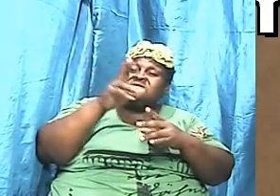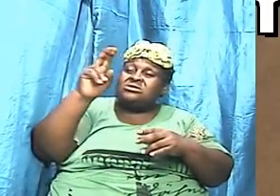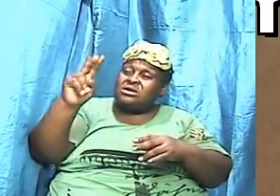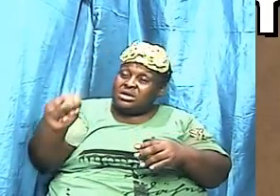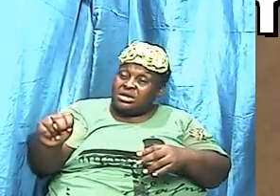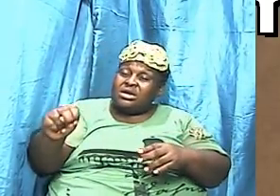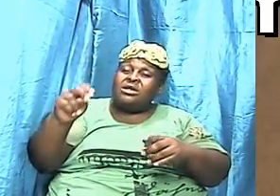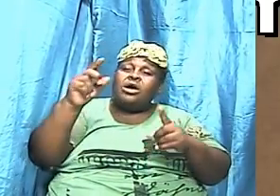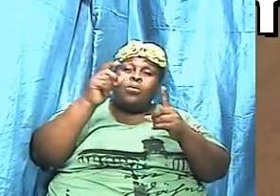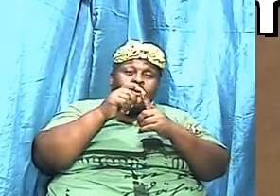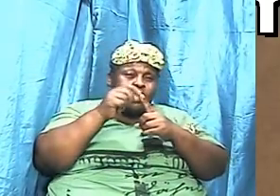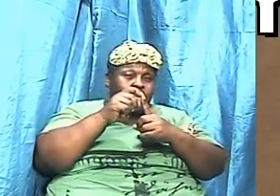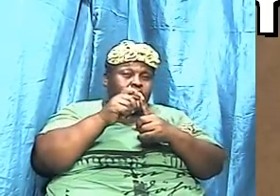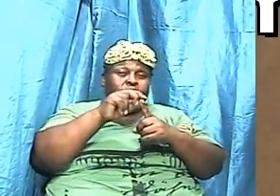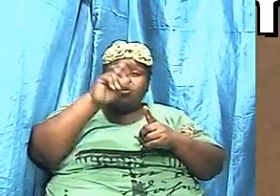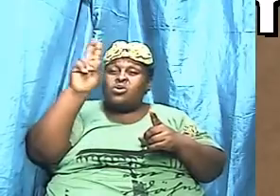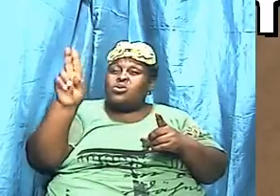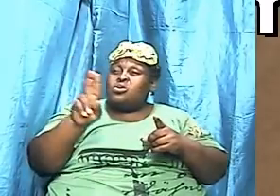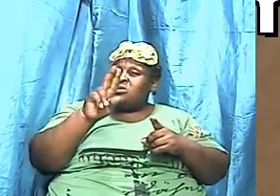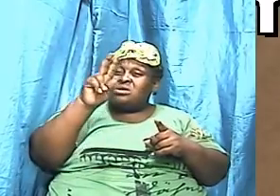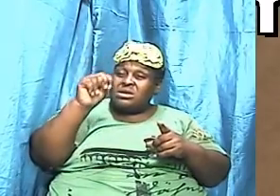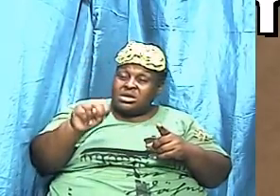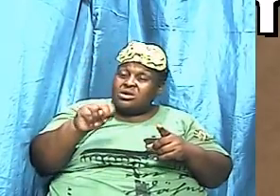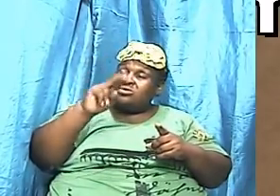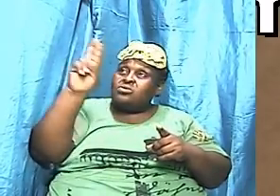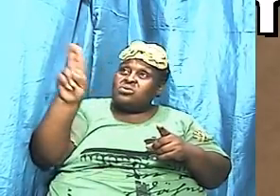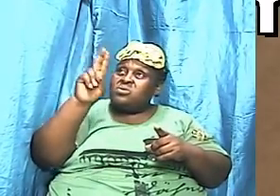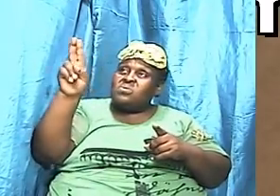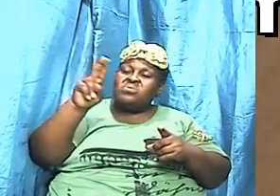needed to use the sword of the spirit